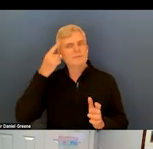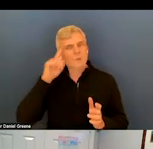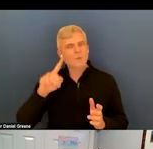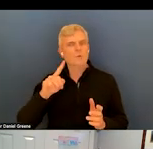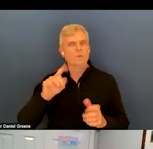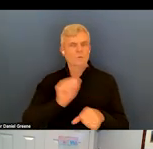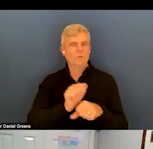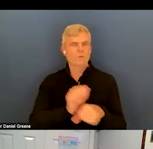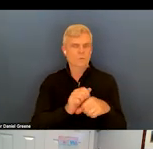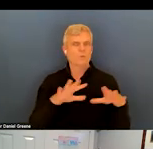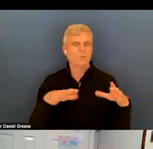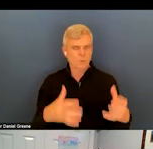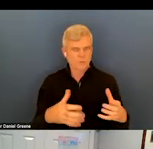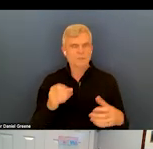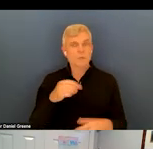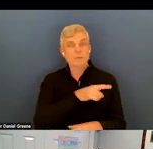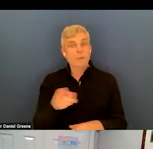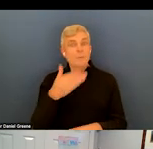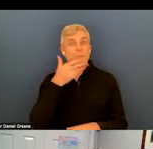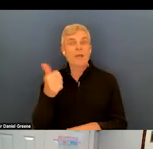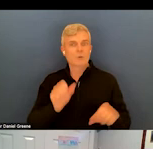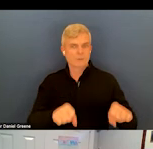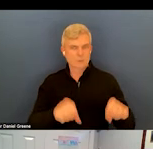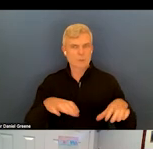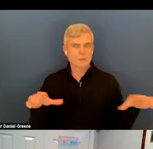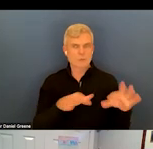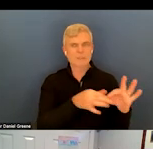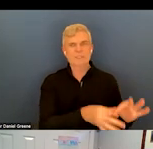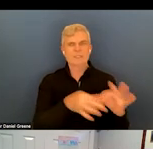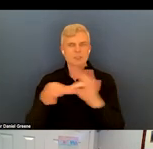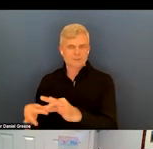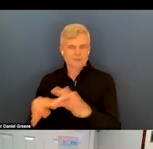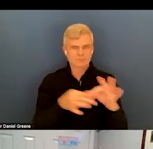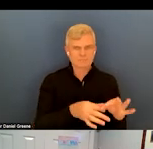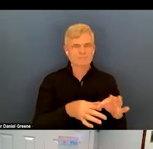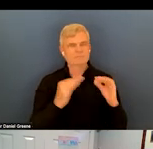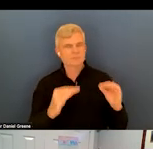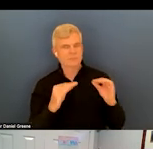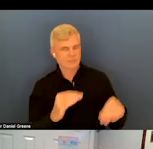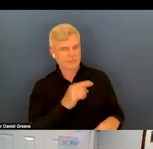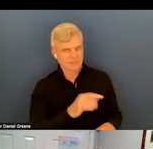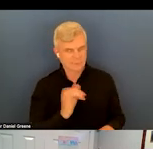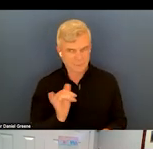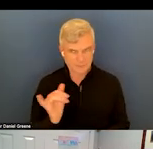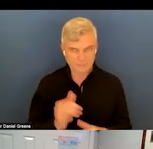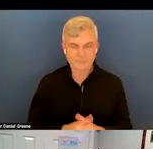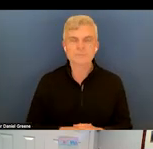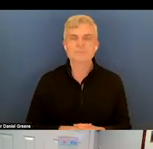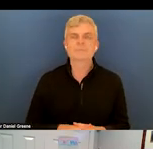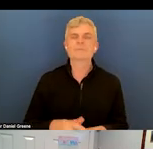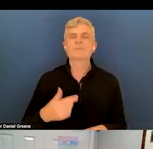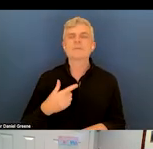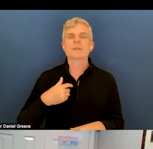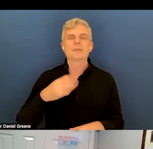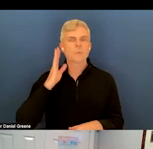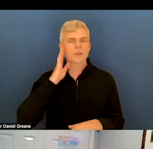workforce so that they're better able to do those connections and educate them as well. I'll place their